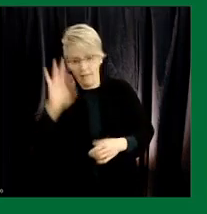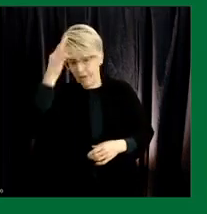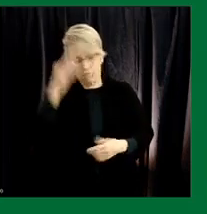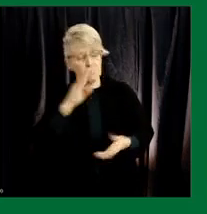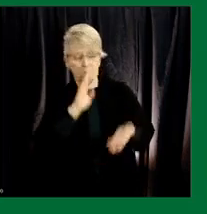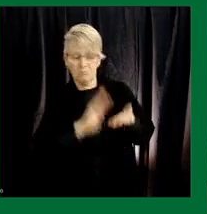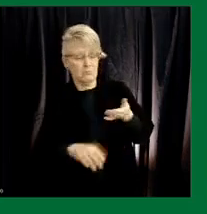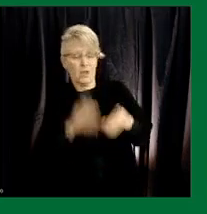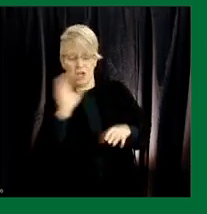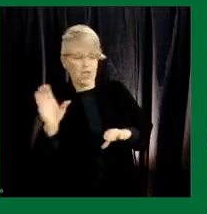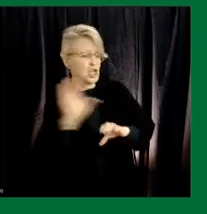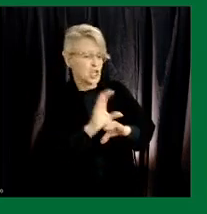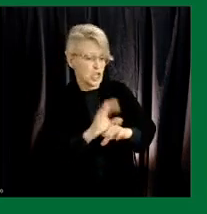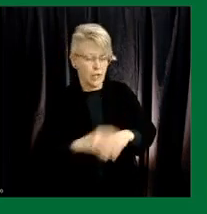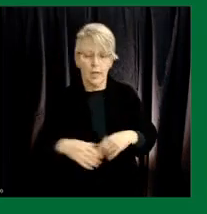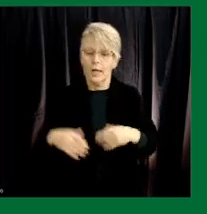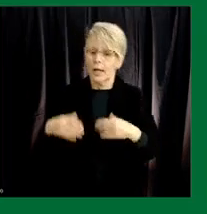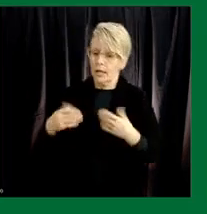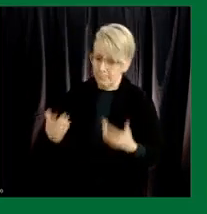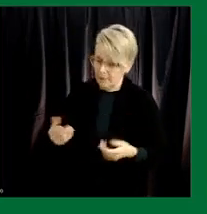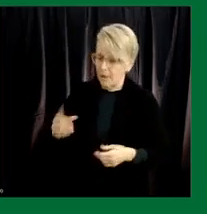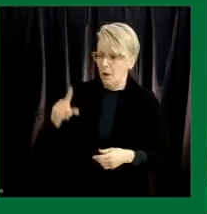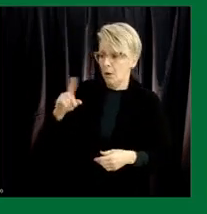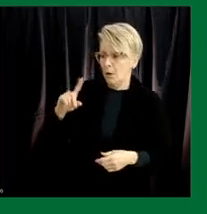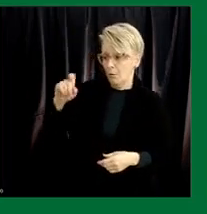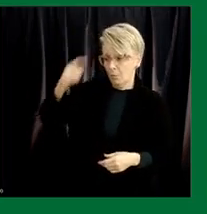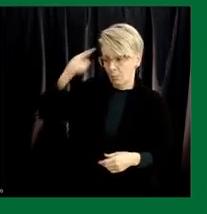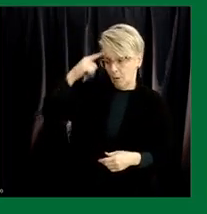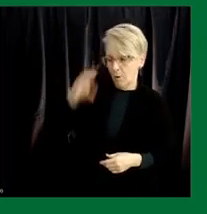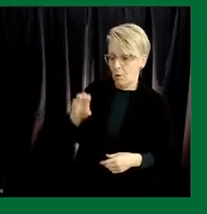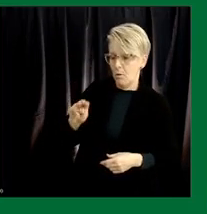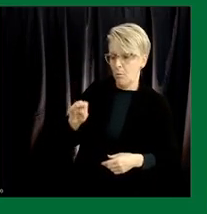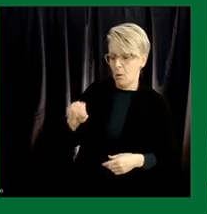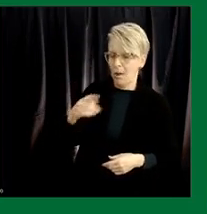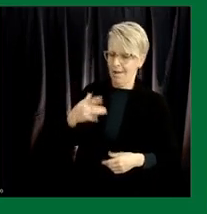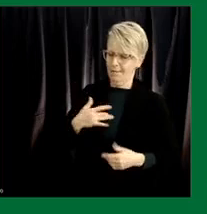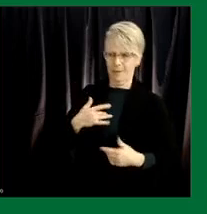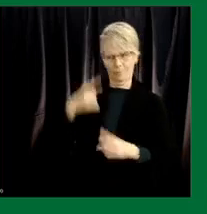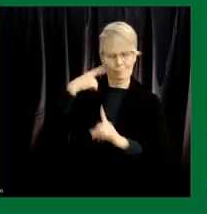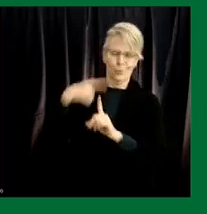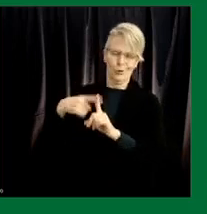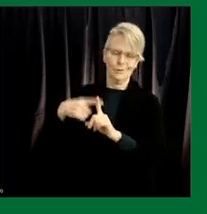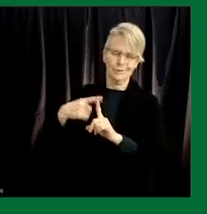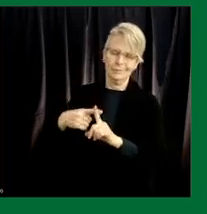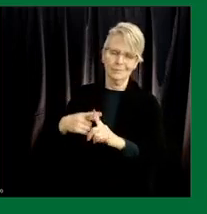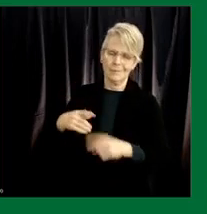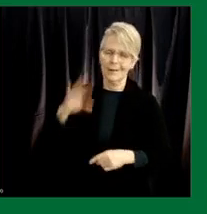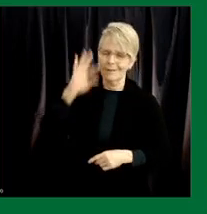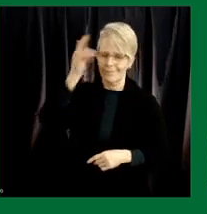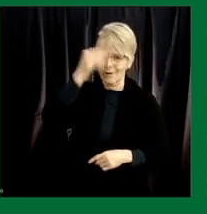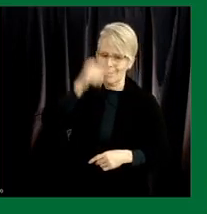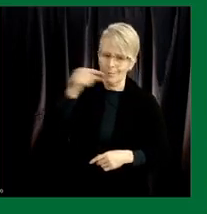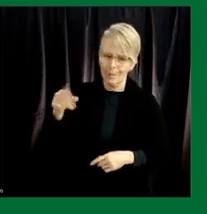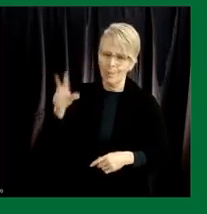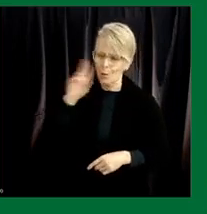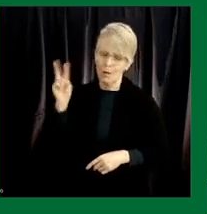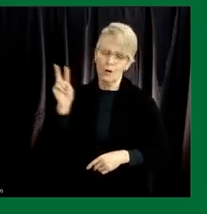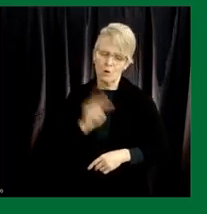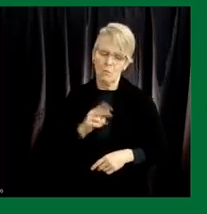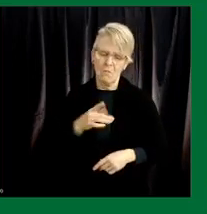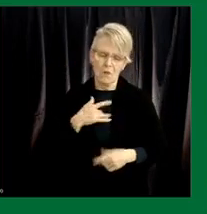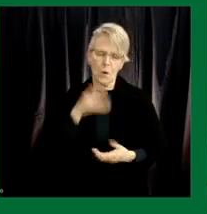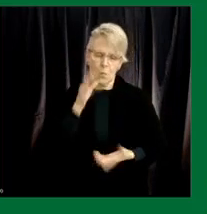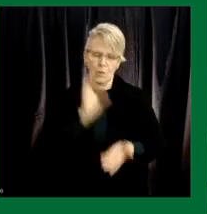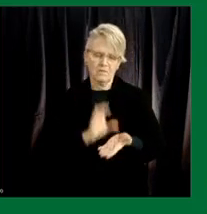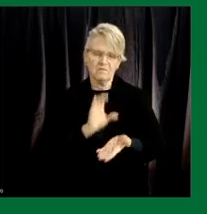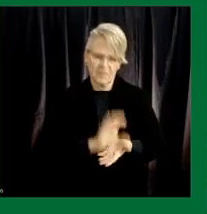their share through the conversations that we've had you know i'm i'm very very optimistic that the federal government will uh you know look very favorably on the investment